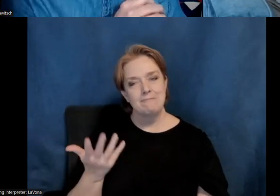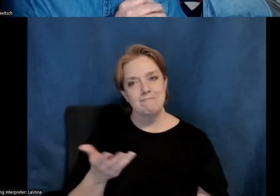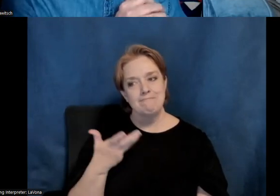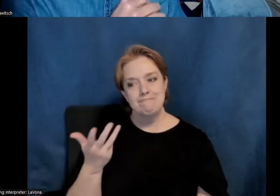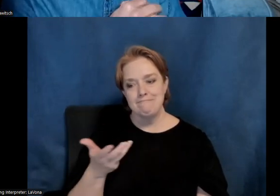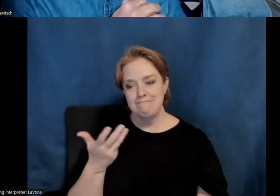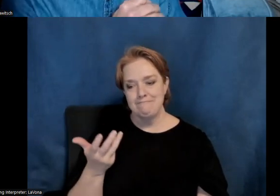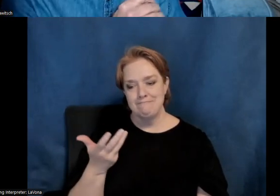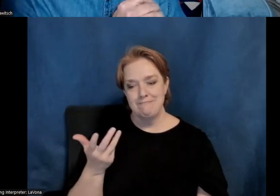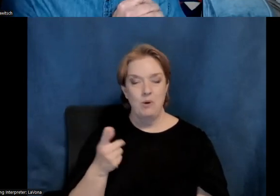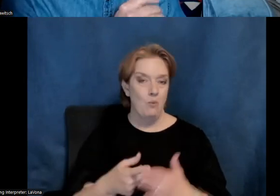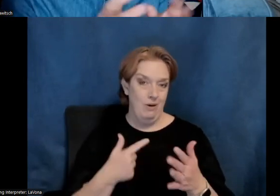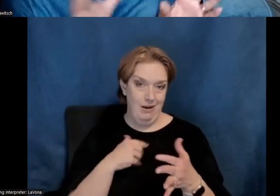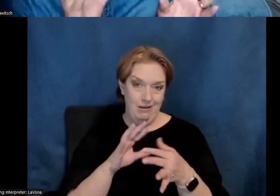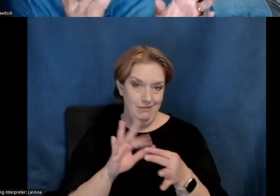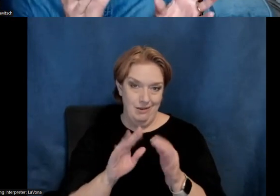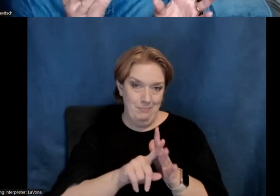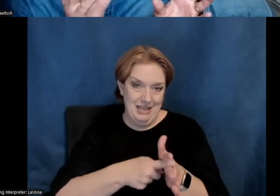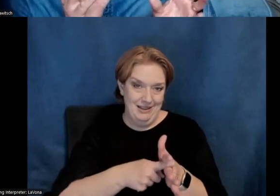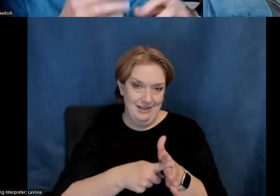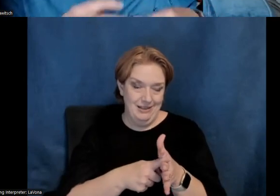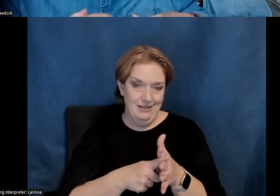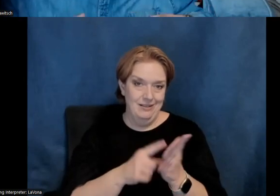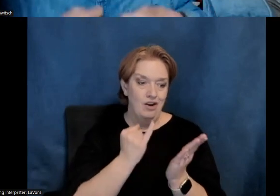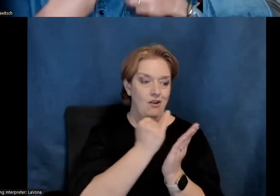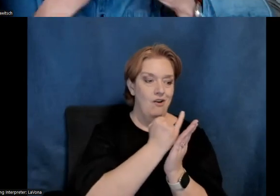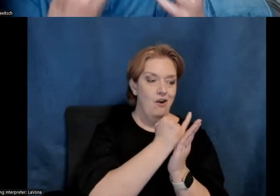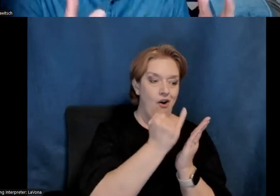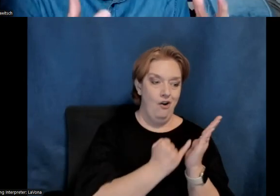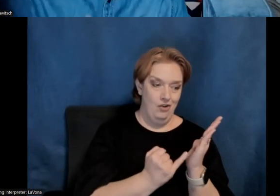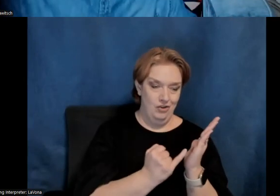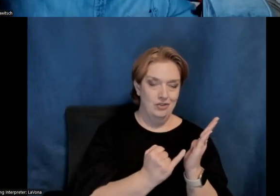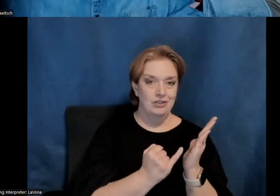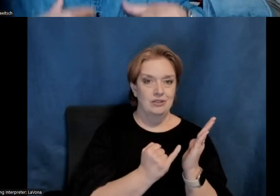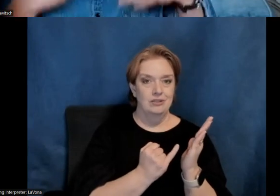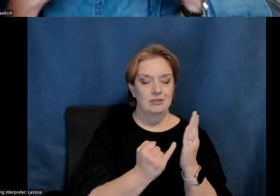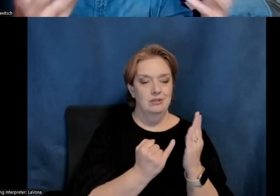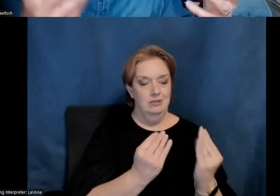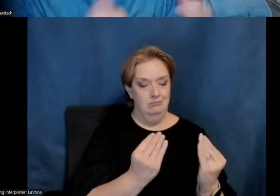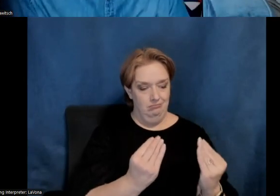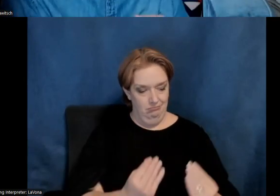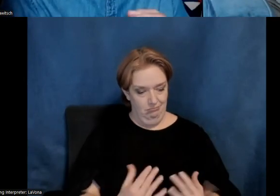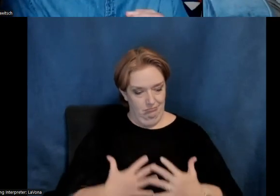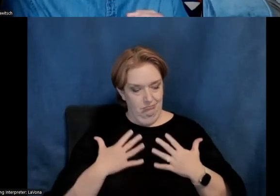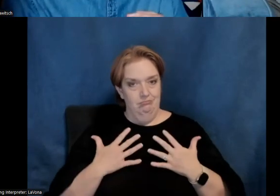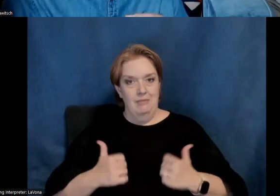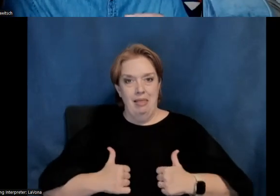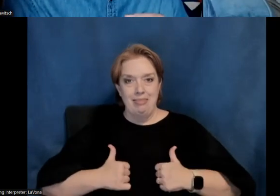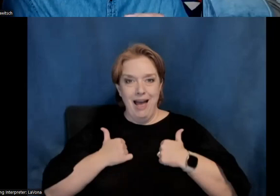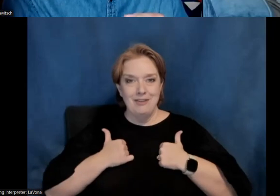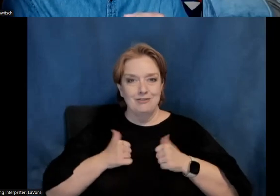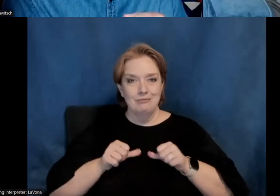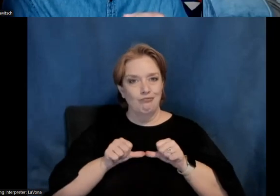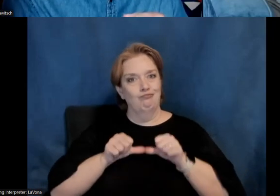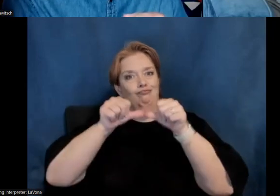that thing I started with of talking about how, uh, art, uh, you know, gives life and extends, uh, uh, you know,